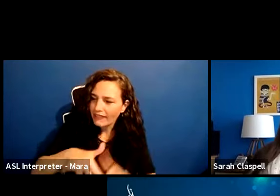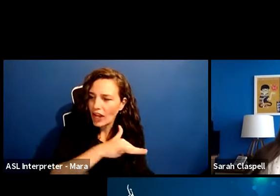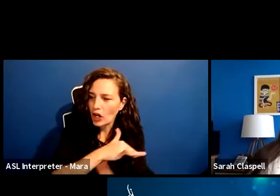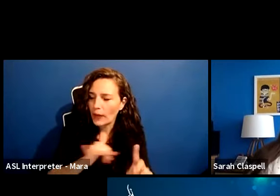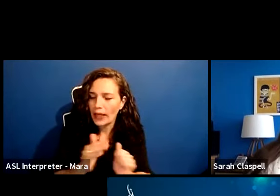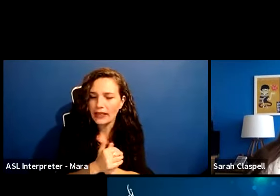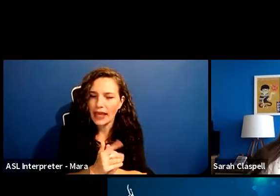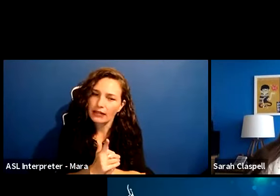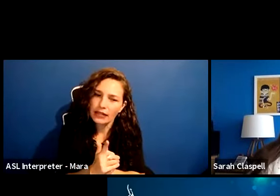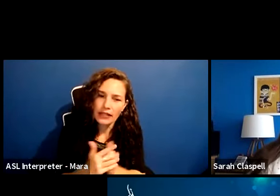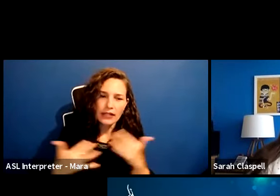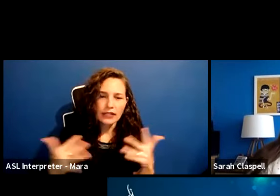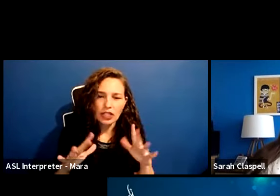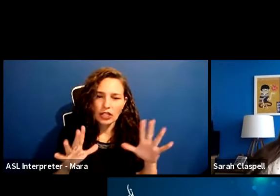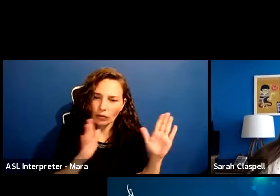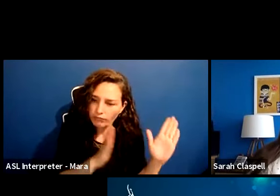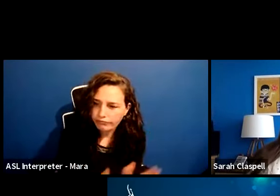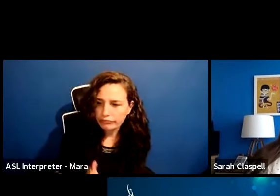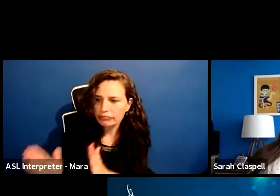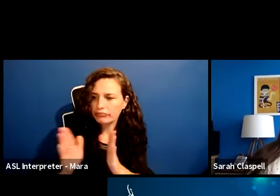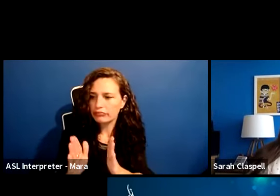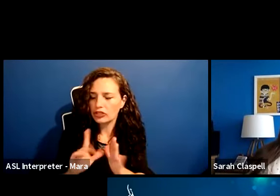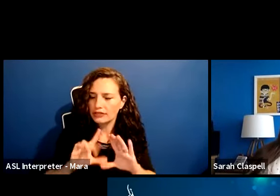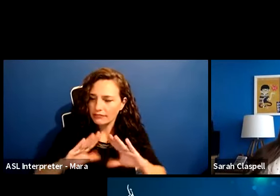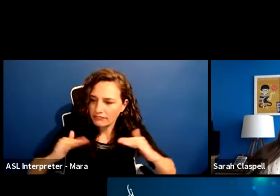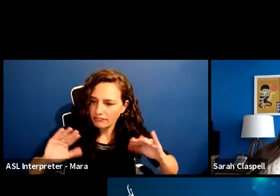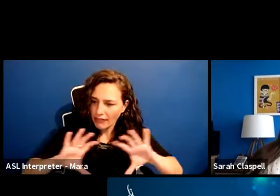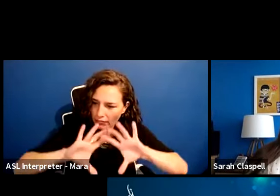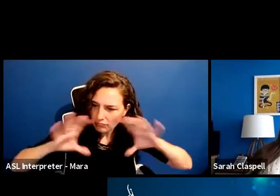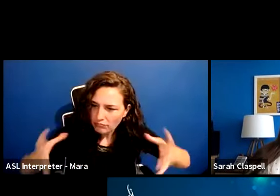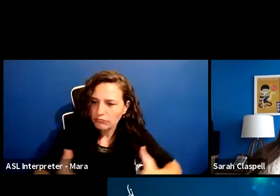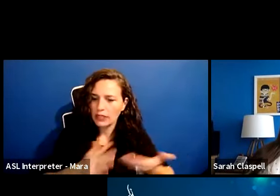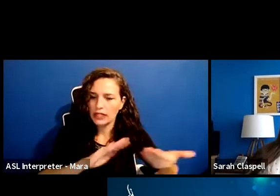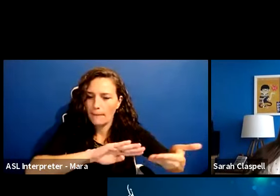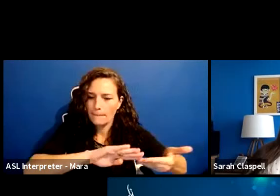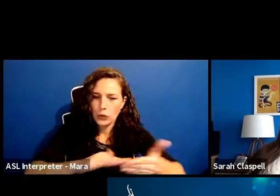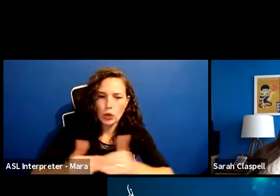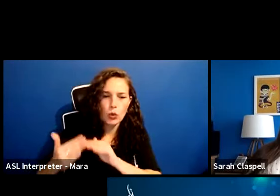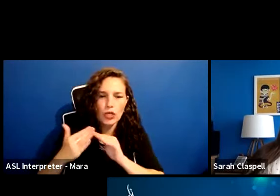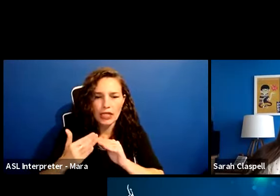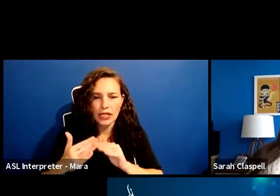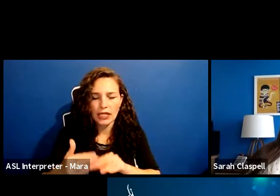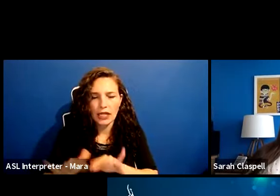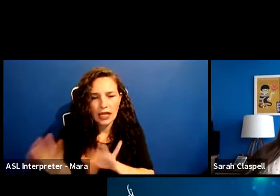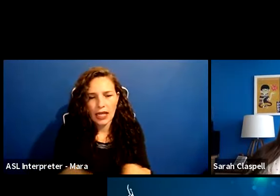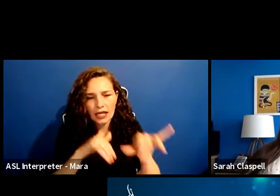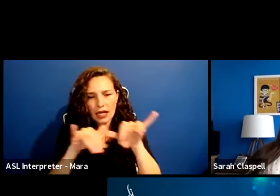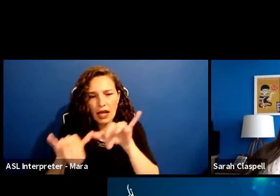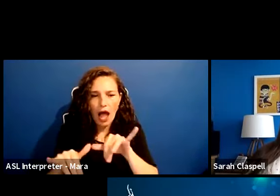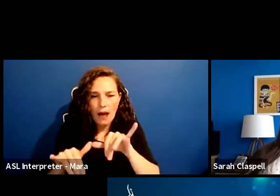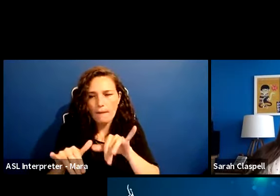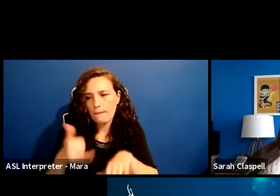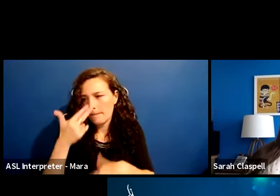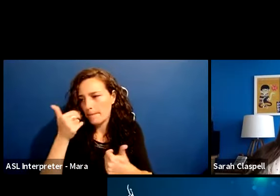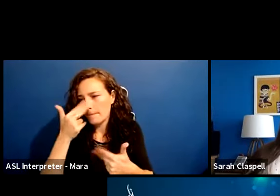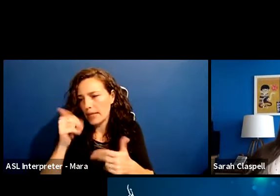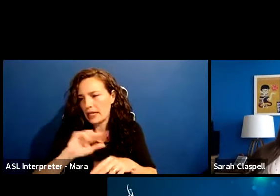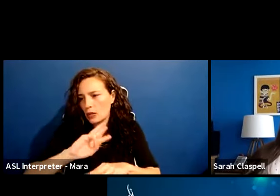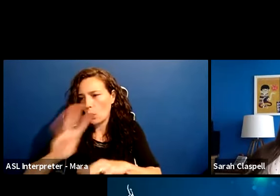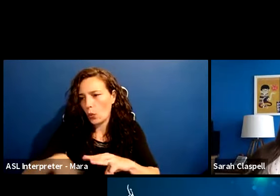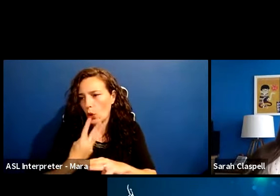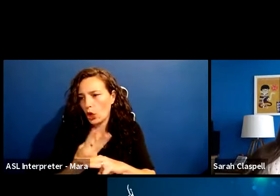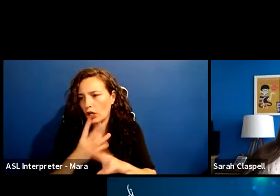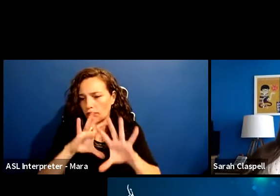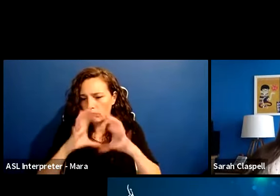environment, um, having a community, uh, in a, in a comedy world and an improv world is such a